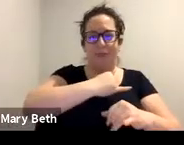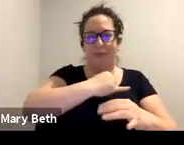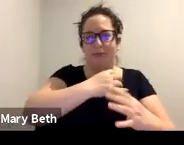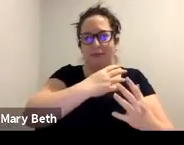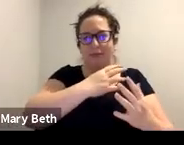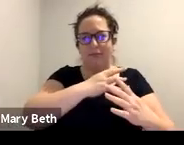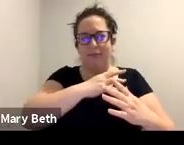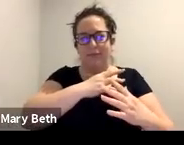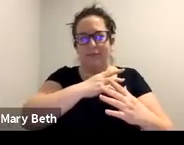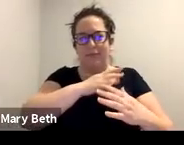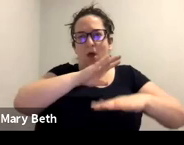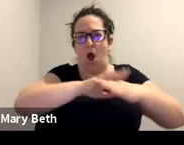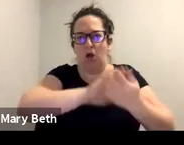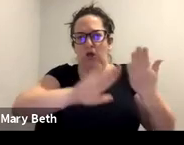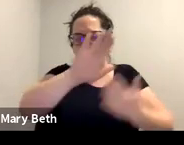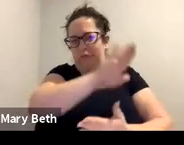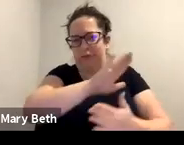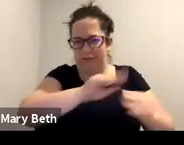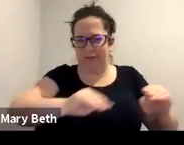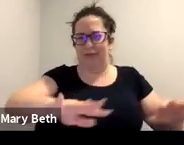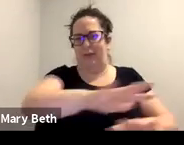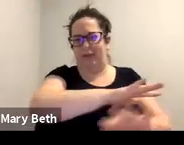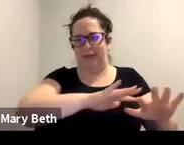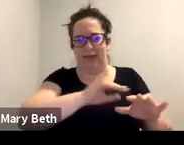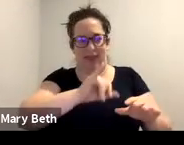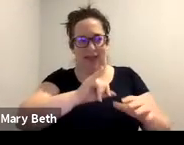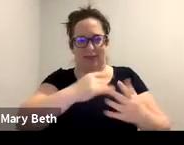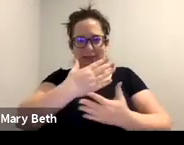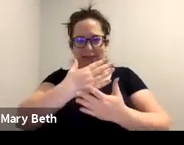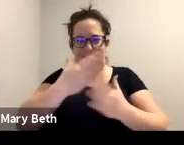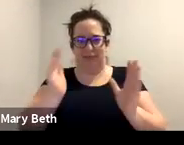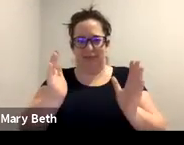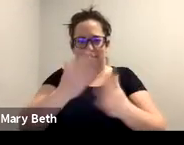campus as its own closed environment.